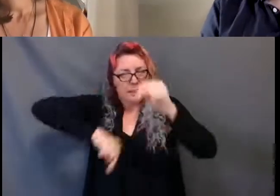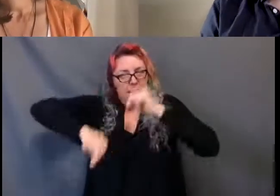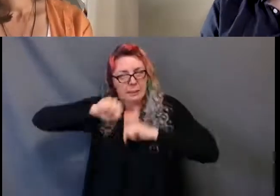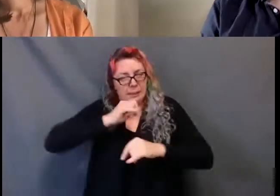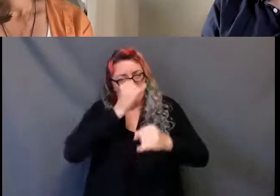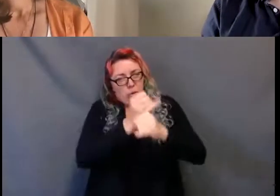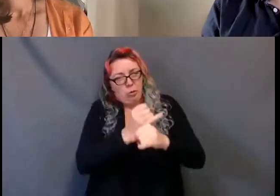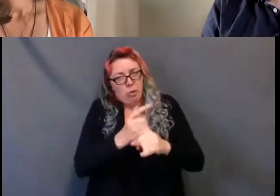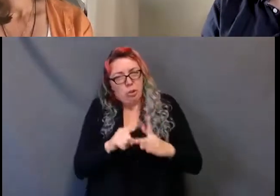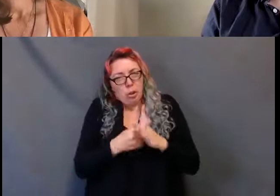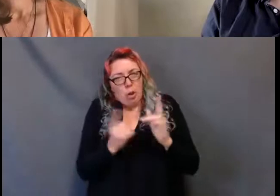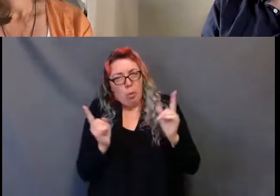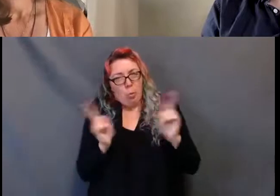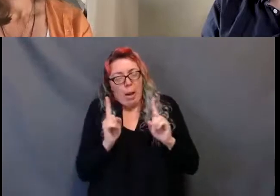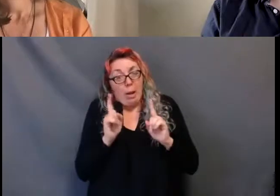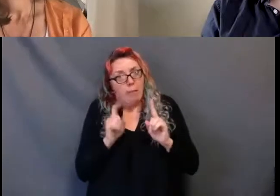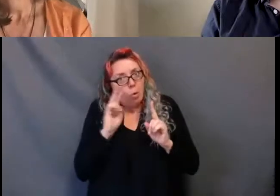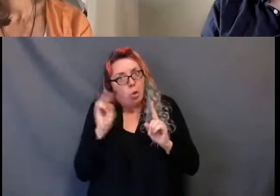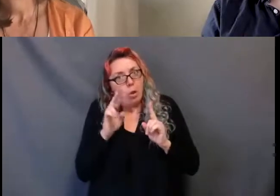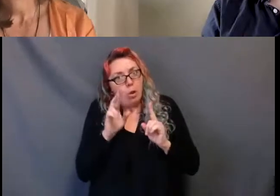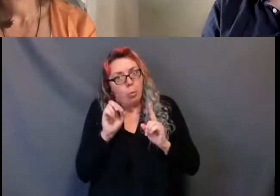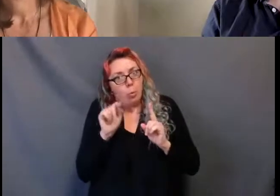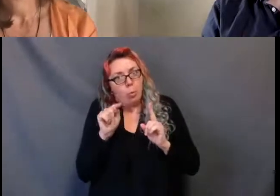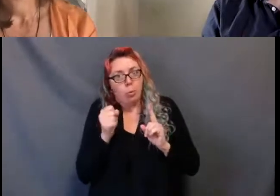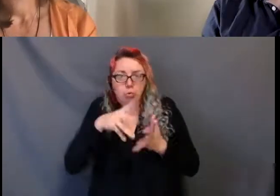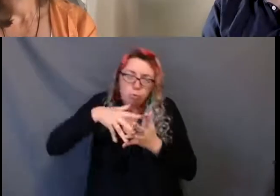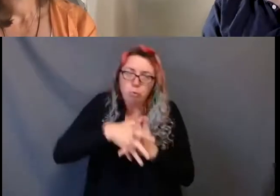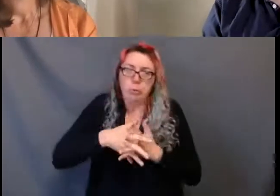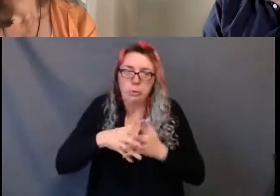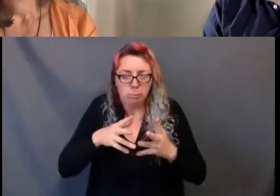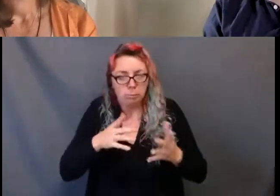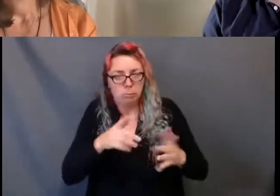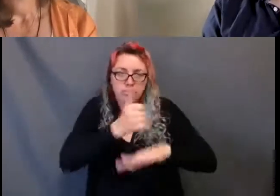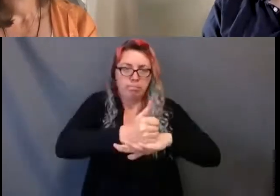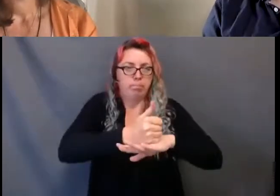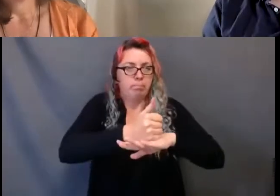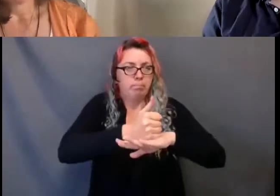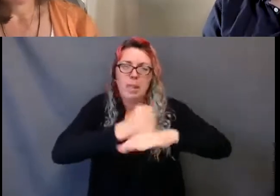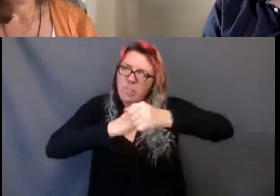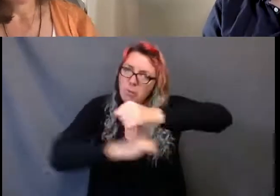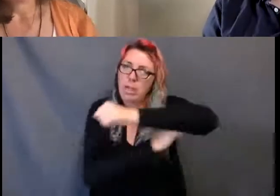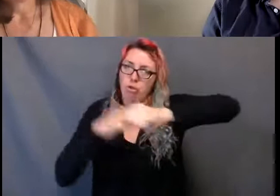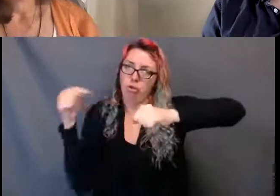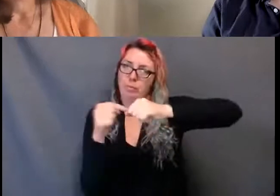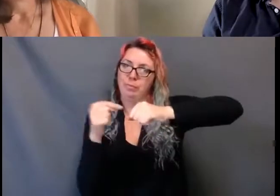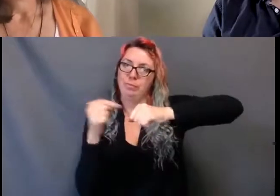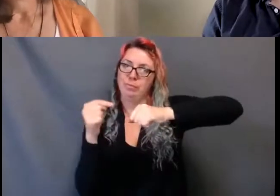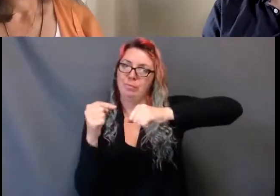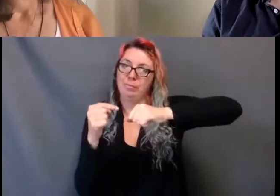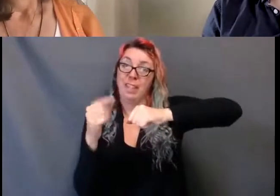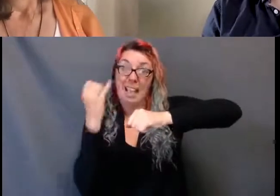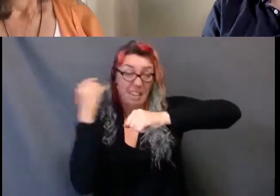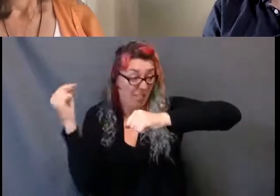it needs to be uprooted, then we have to dig it up and replant something else. The way we fund art and which art gets